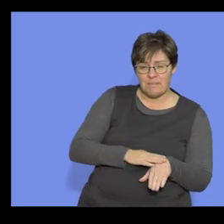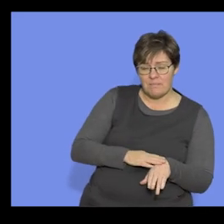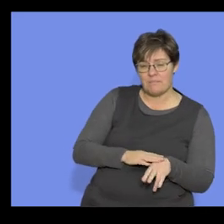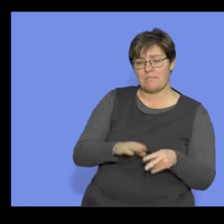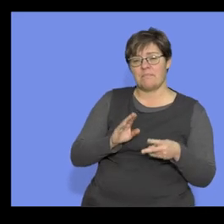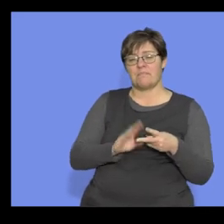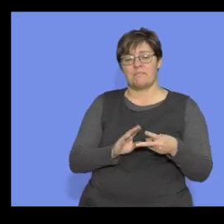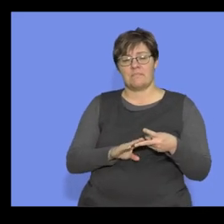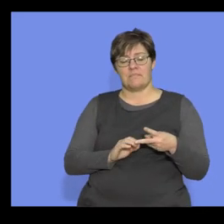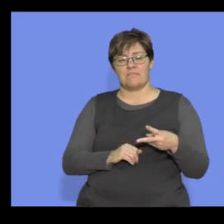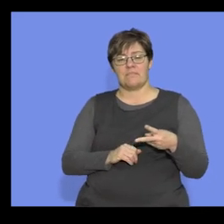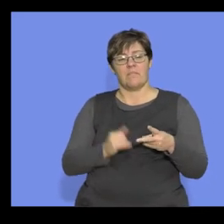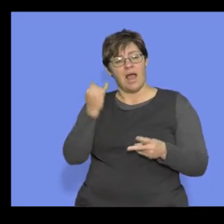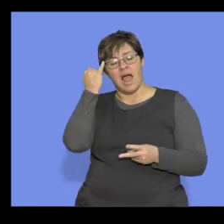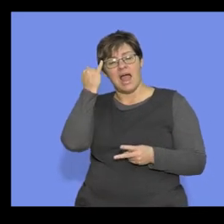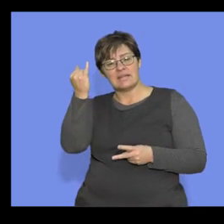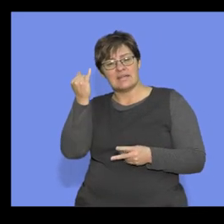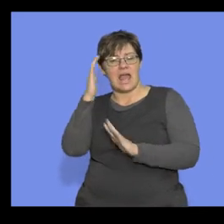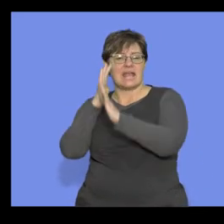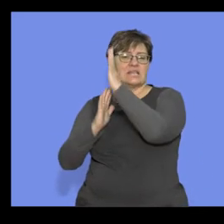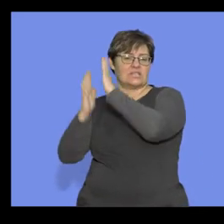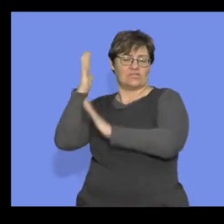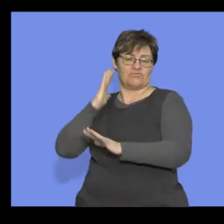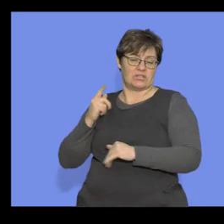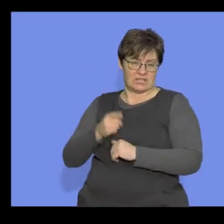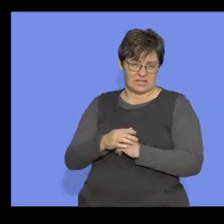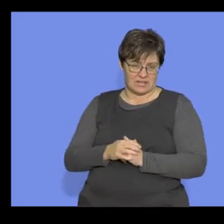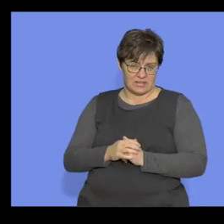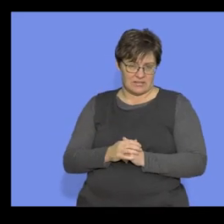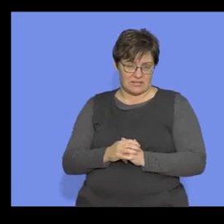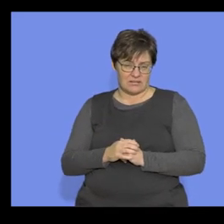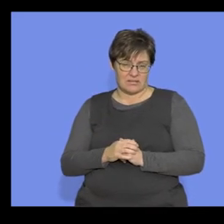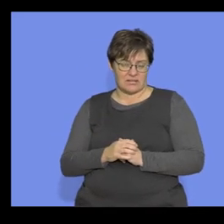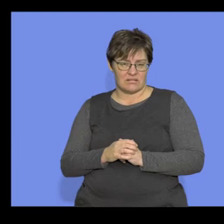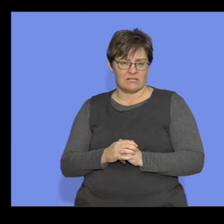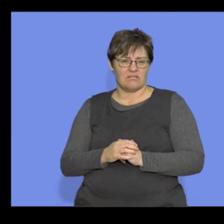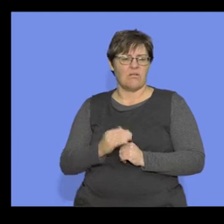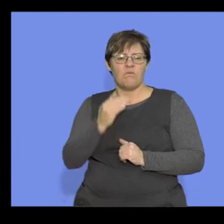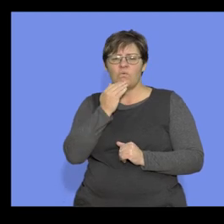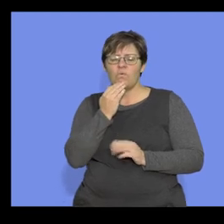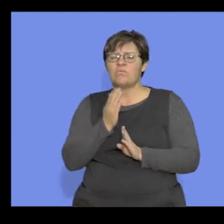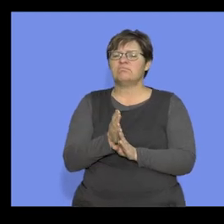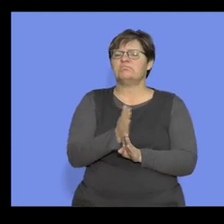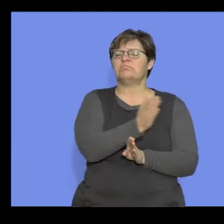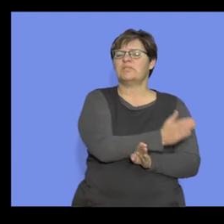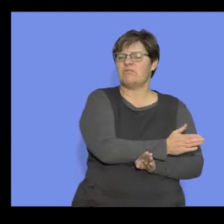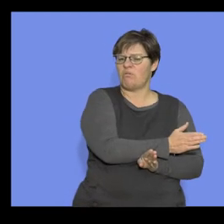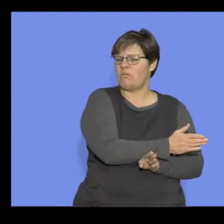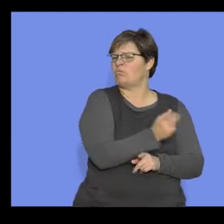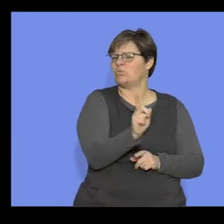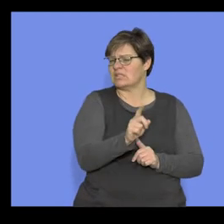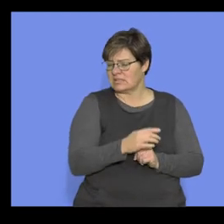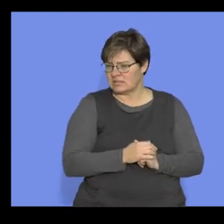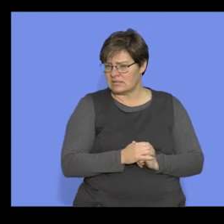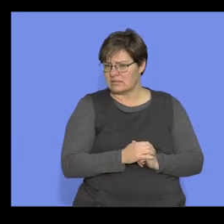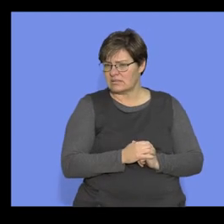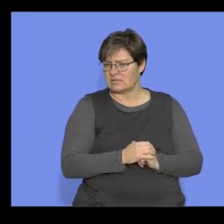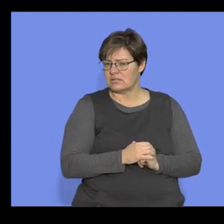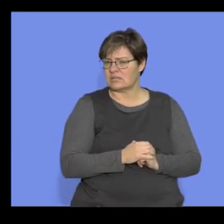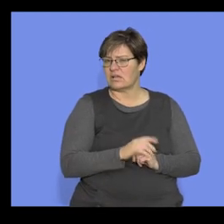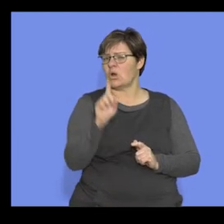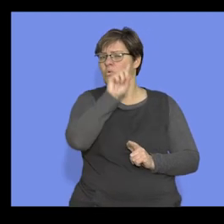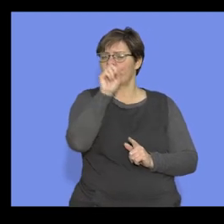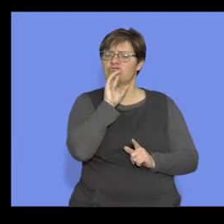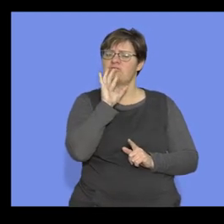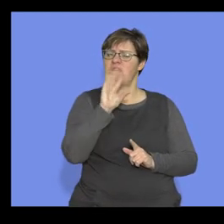a time and it's telling us, gives you an idea of the history, right, basically who came before who. So what